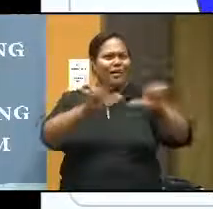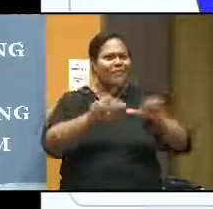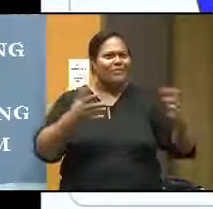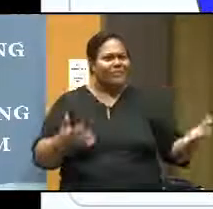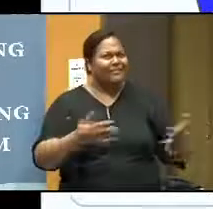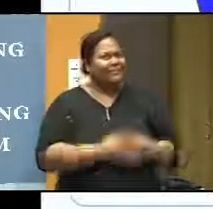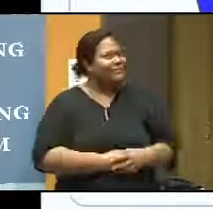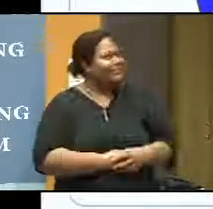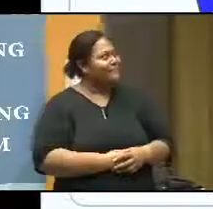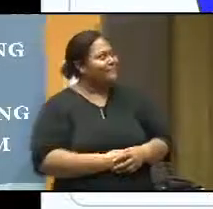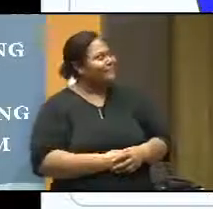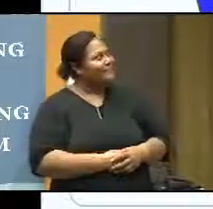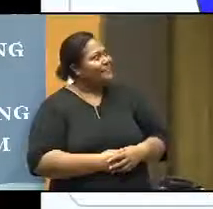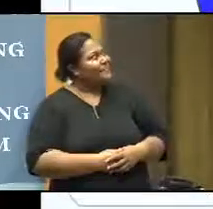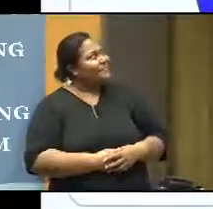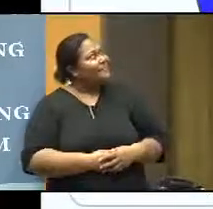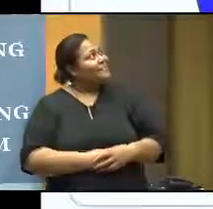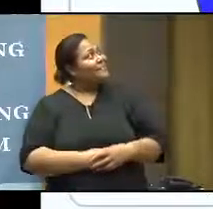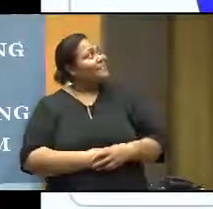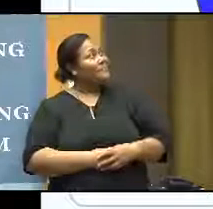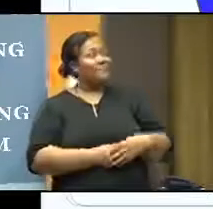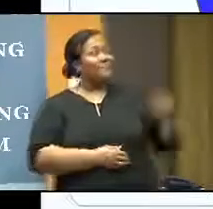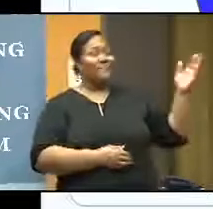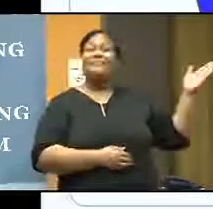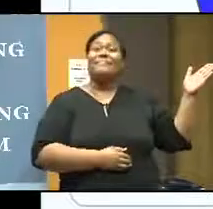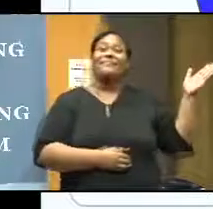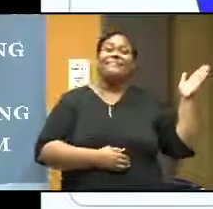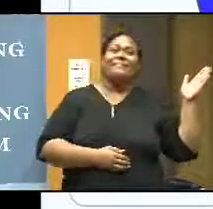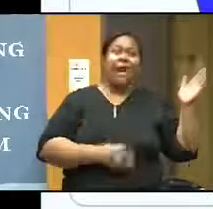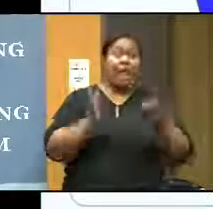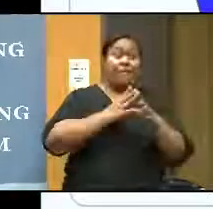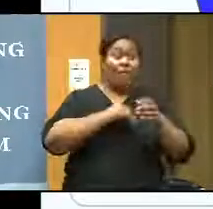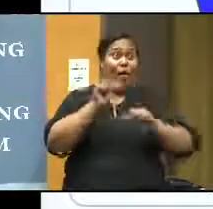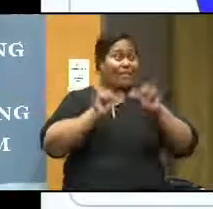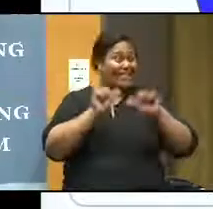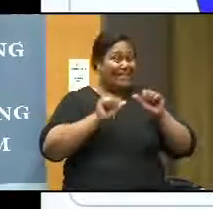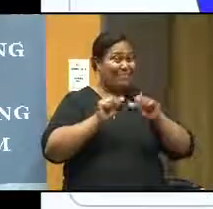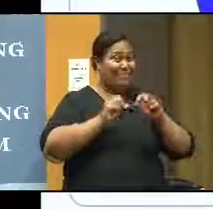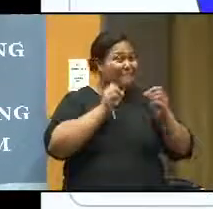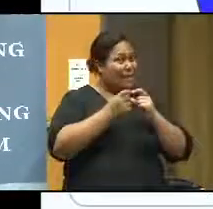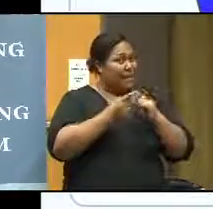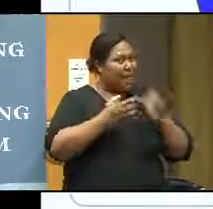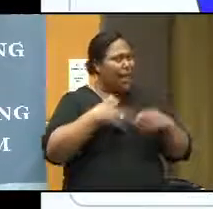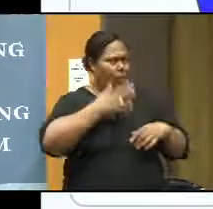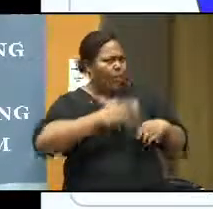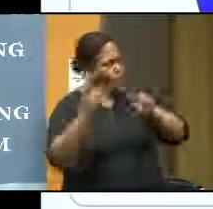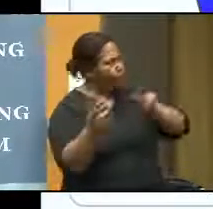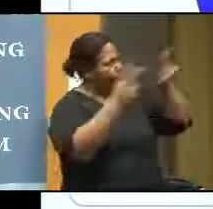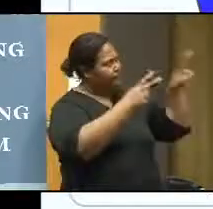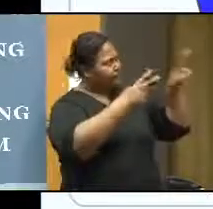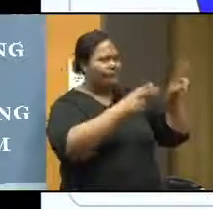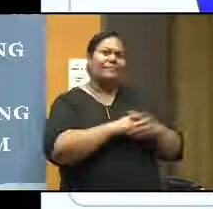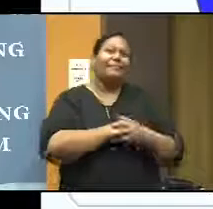Well, before I come to the assessment and feedback, I draw your attention to the golden triangle